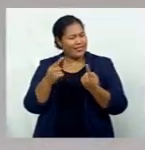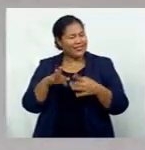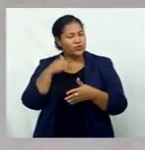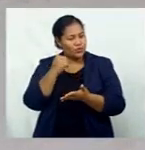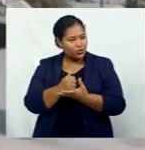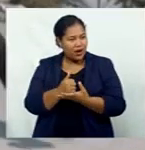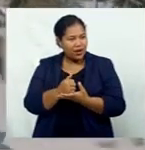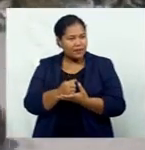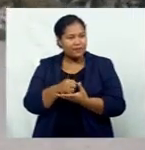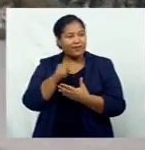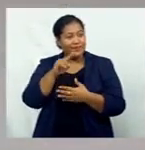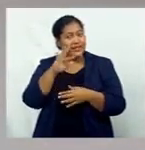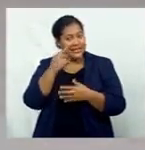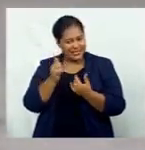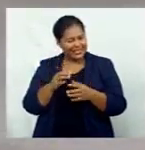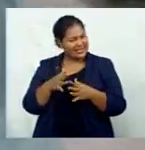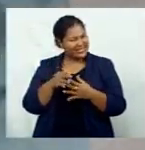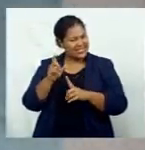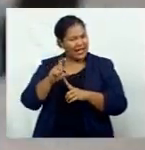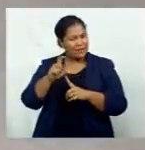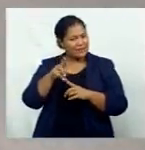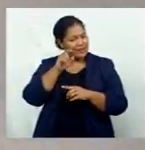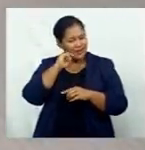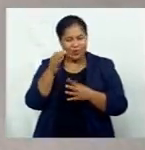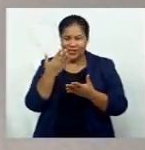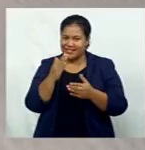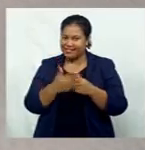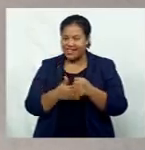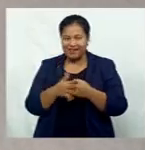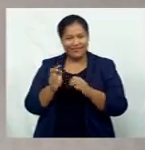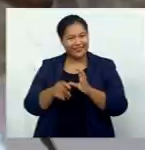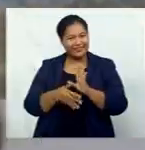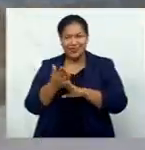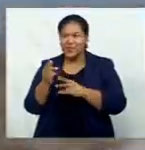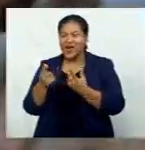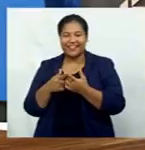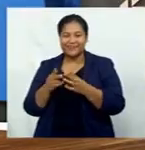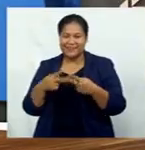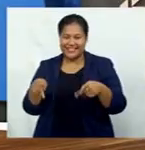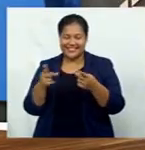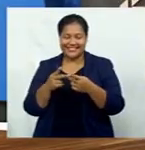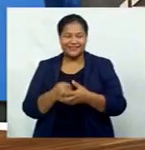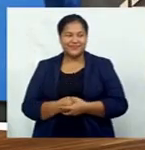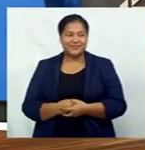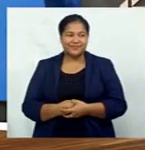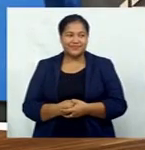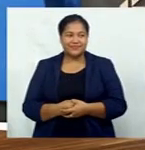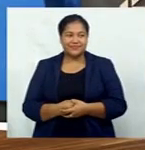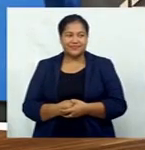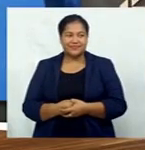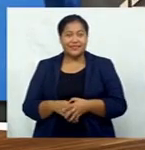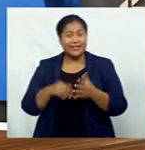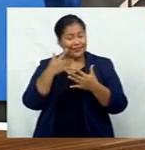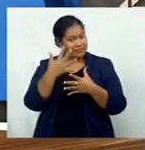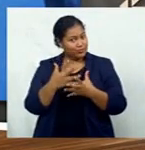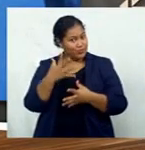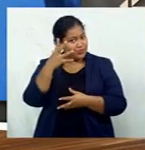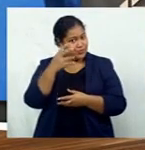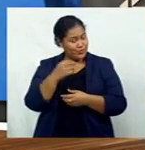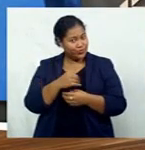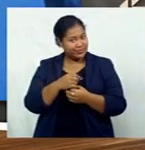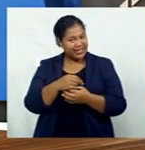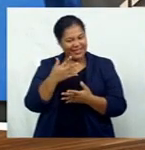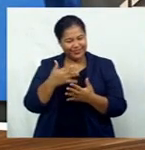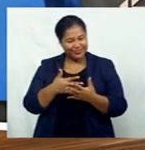is that the Nipi skipper is not going anywhere. Tala Tala Rukula FBC Sports. As the countdown begins for the Tokyo